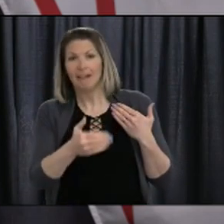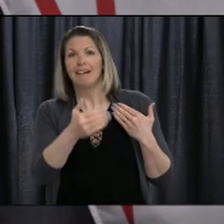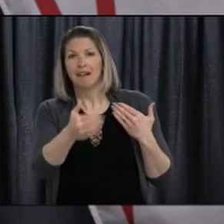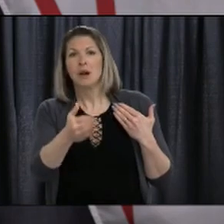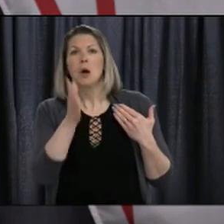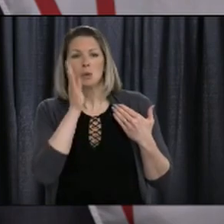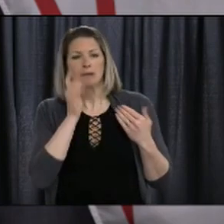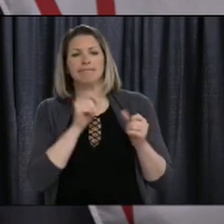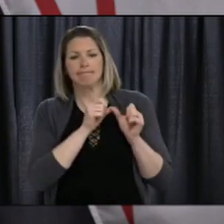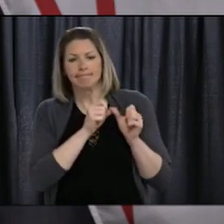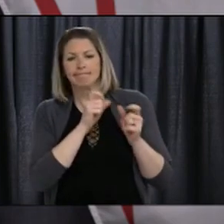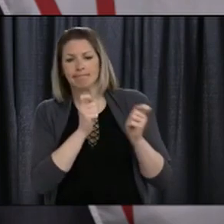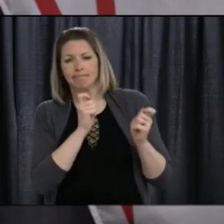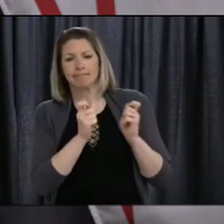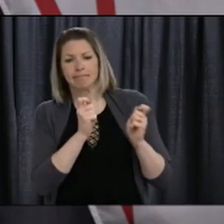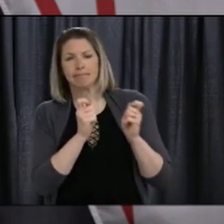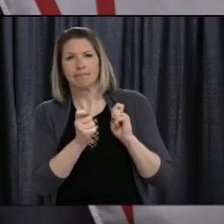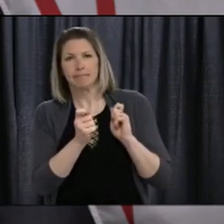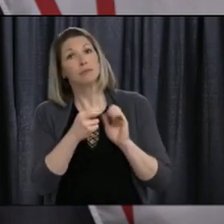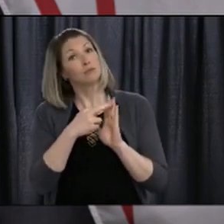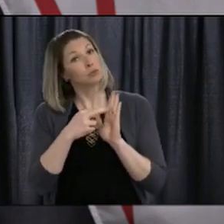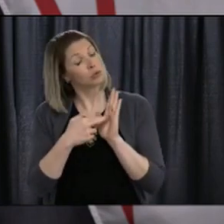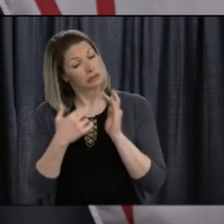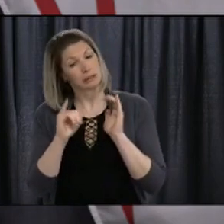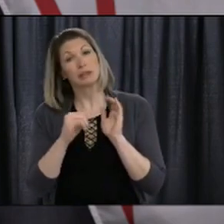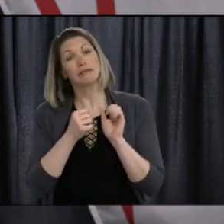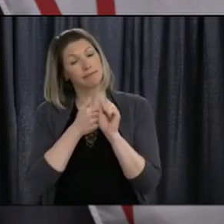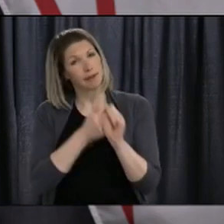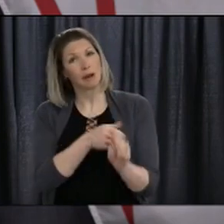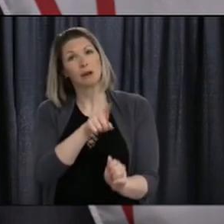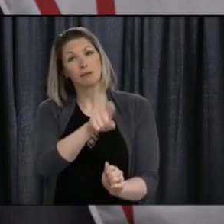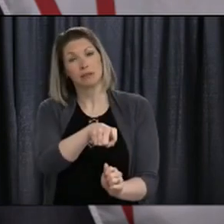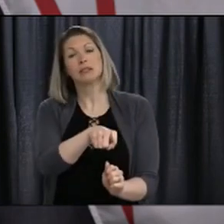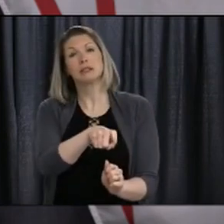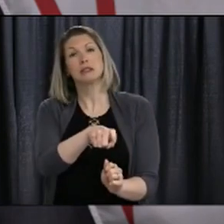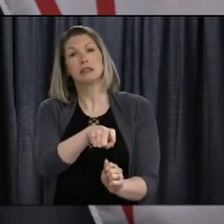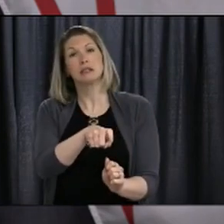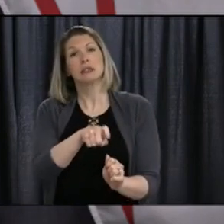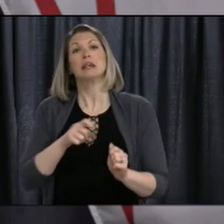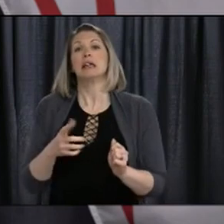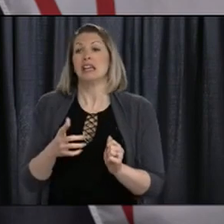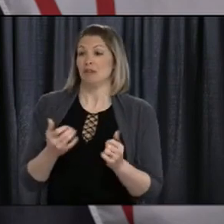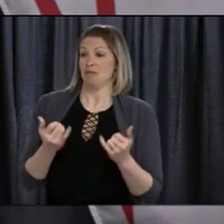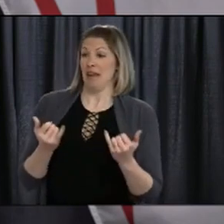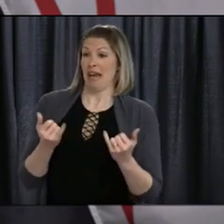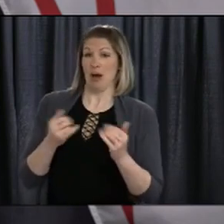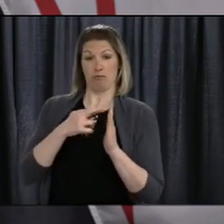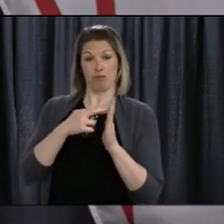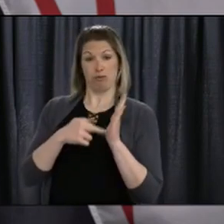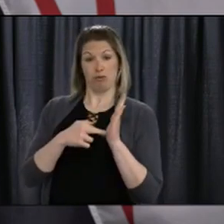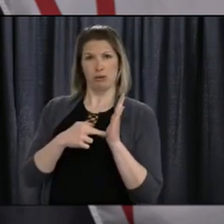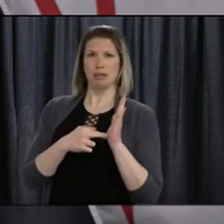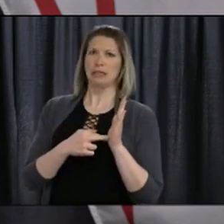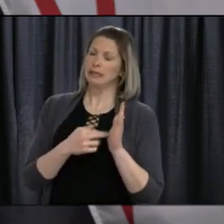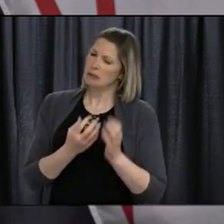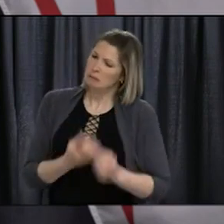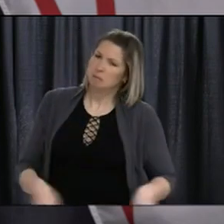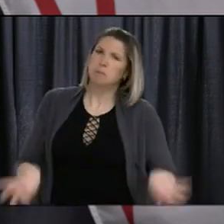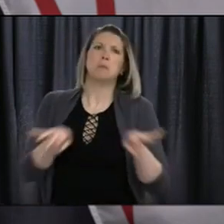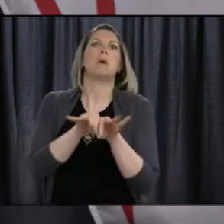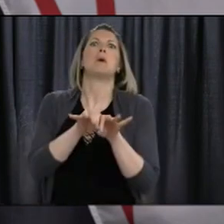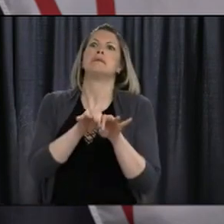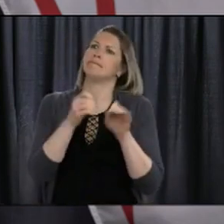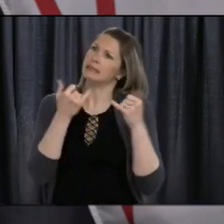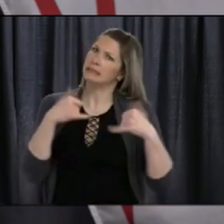The core public health measures we have practiced so diligently to date will be just as important as ever as we move through the